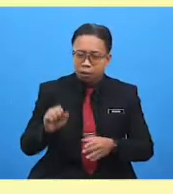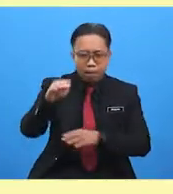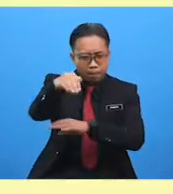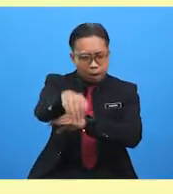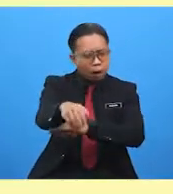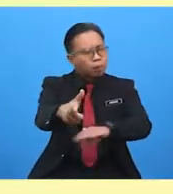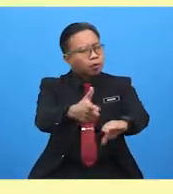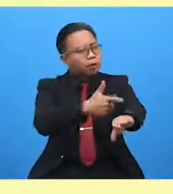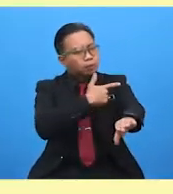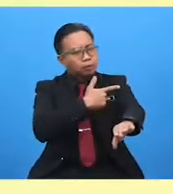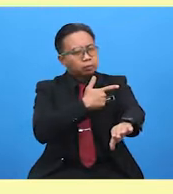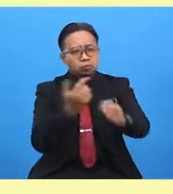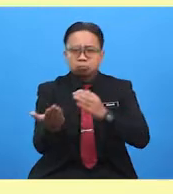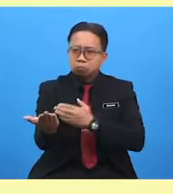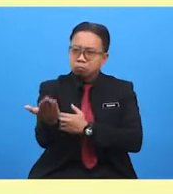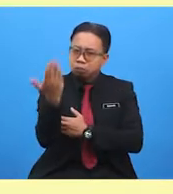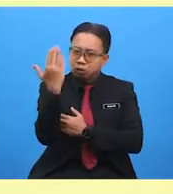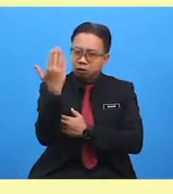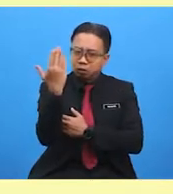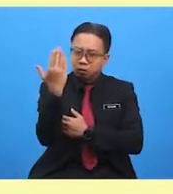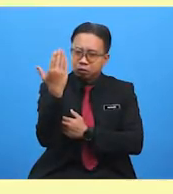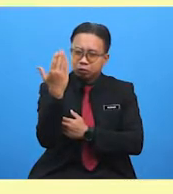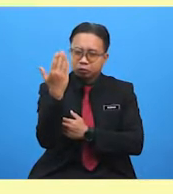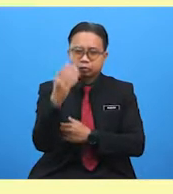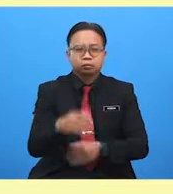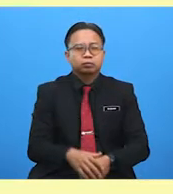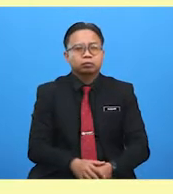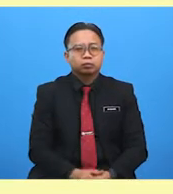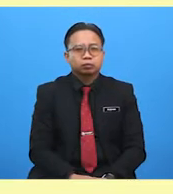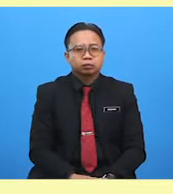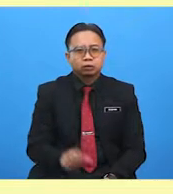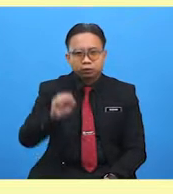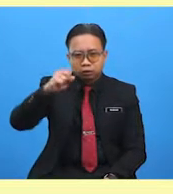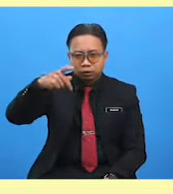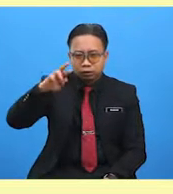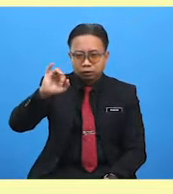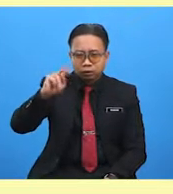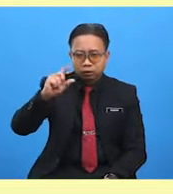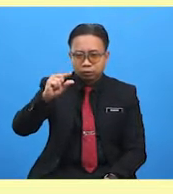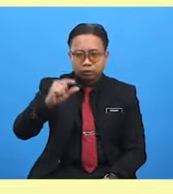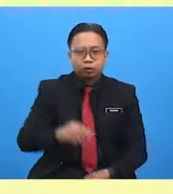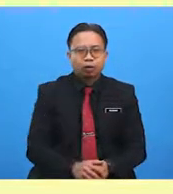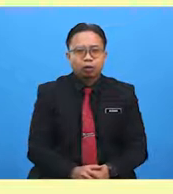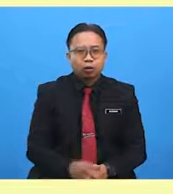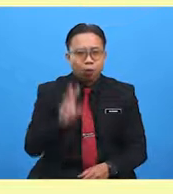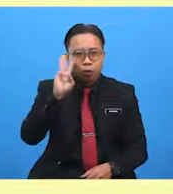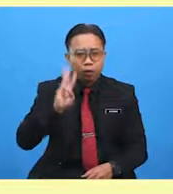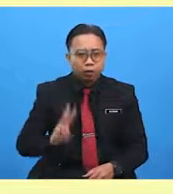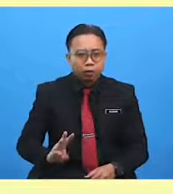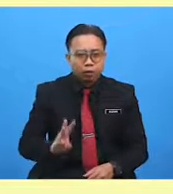and days are short. Spring, it's the time when the weather becomes